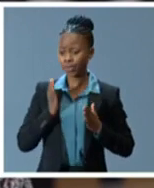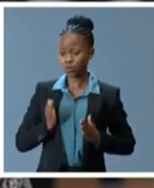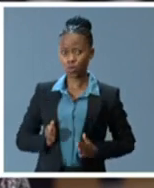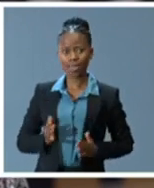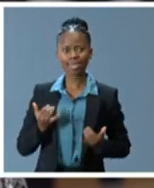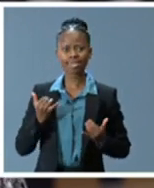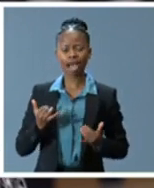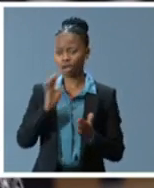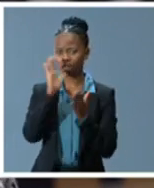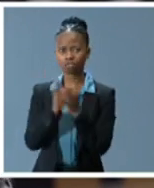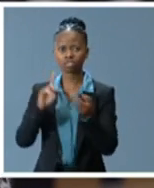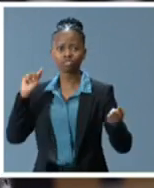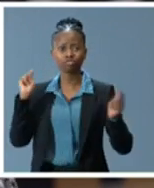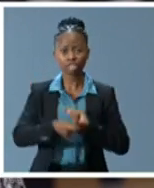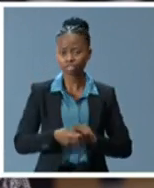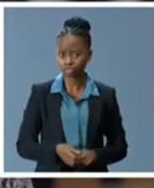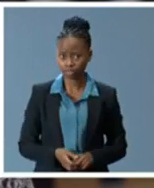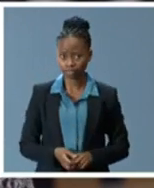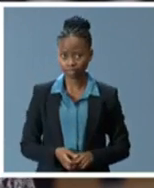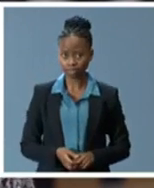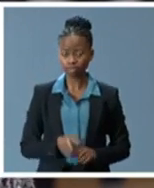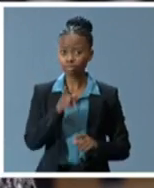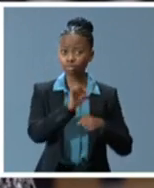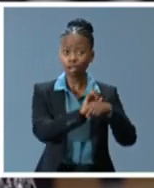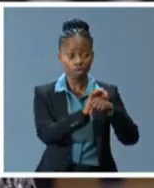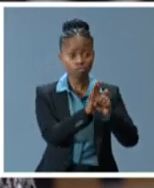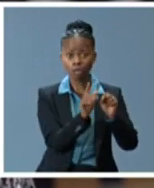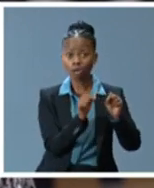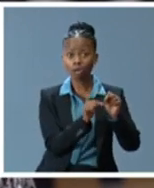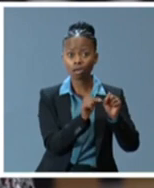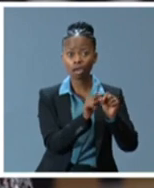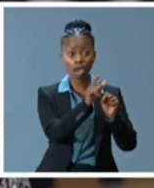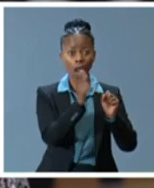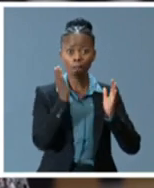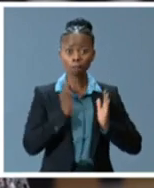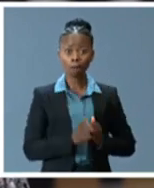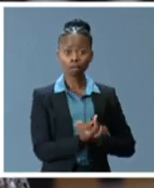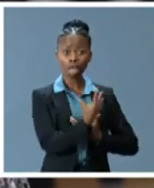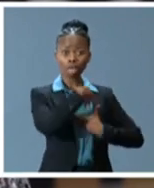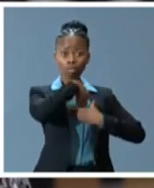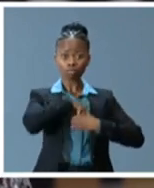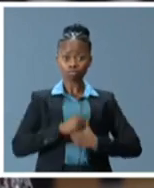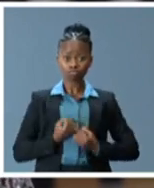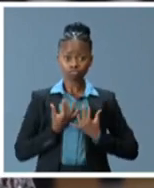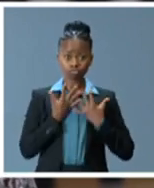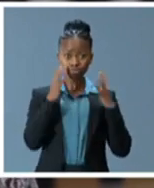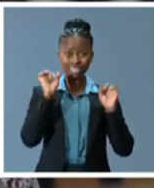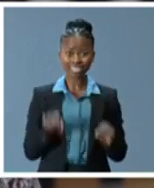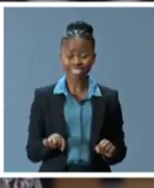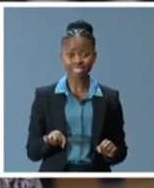world. Not only has the coronavirus entered human bodies and amplified